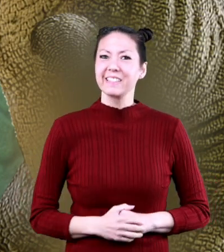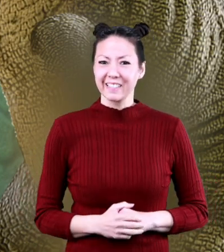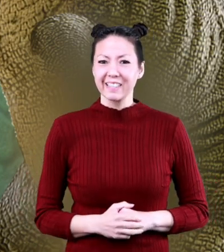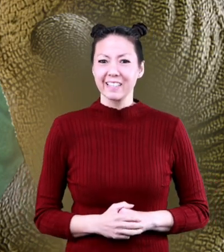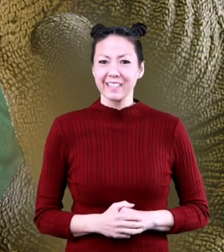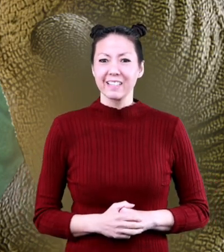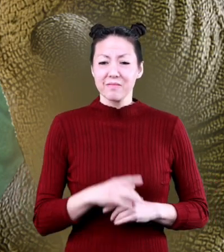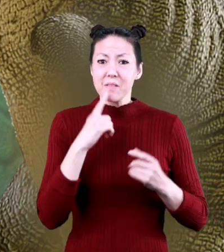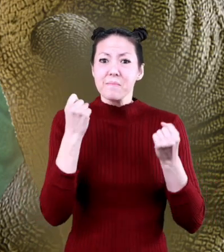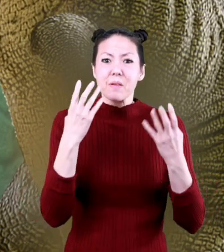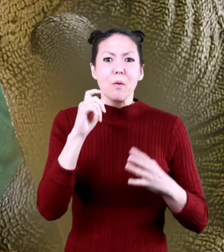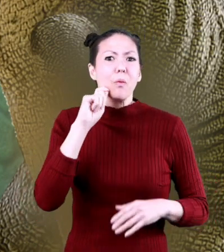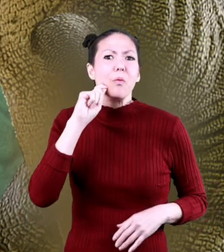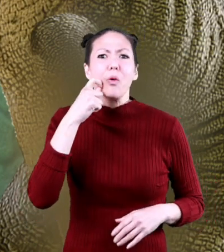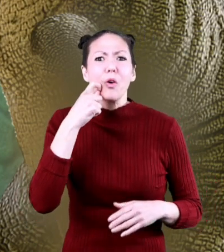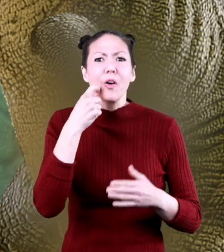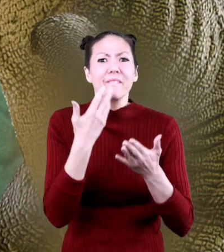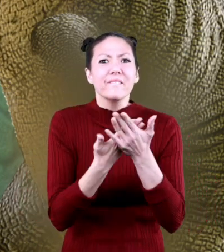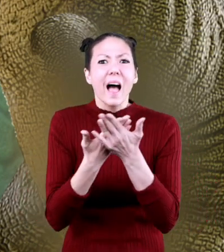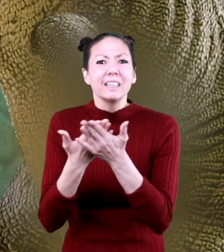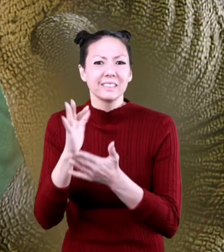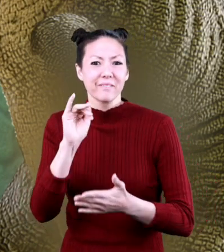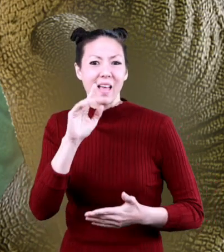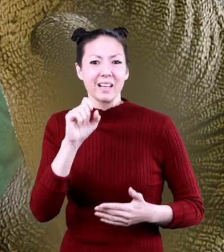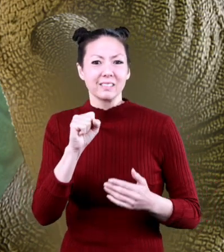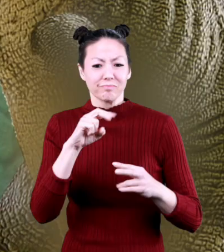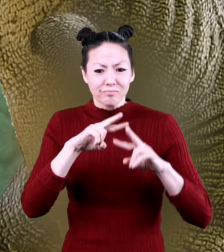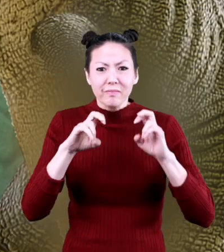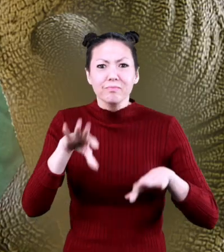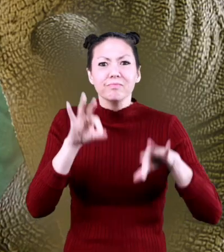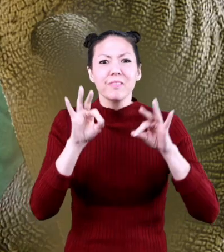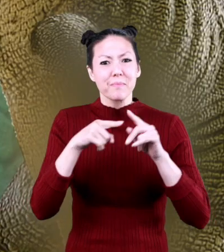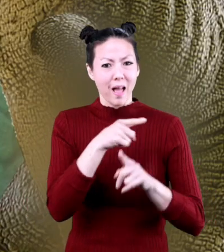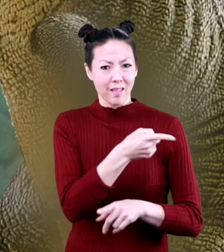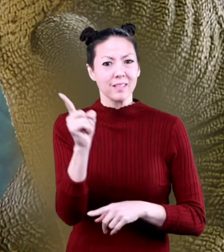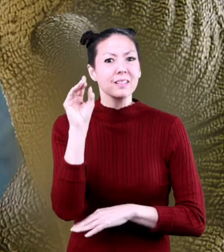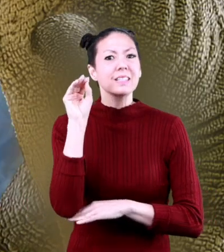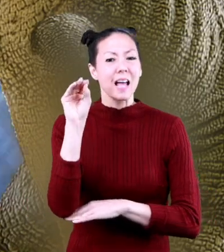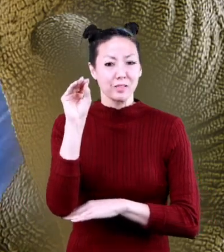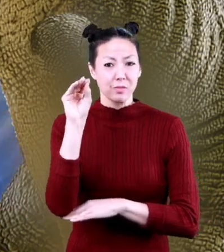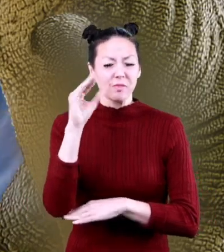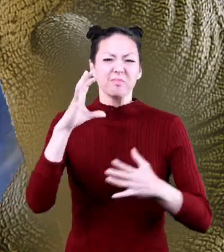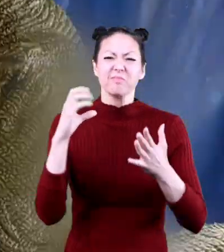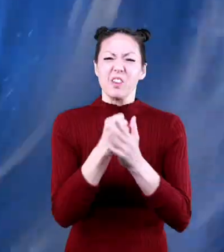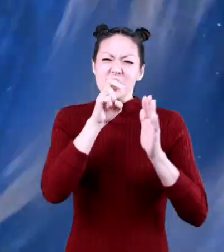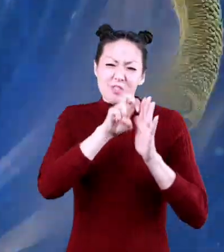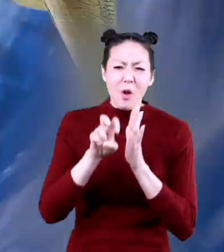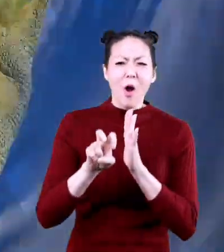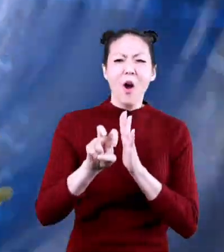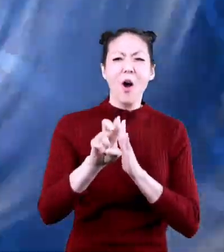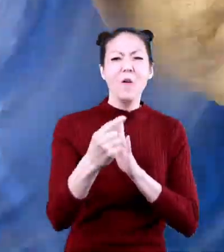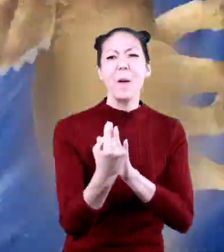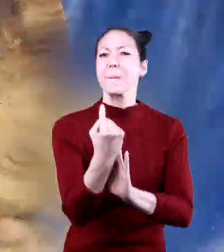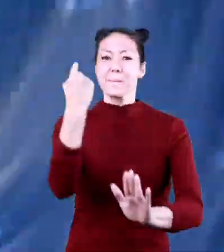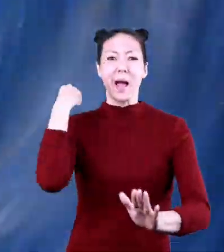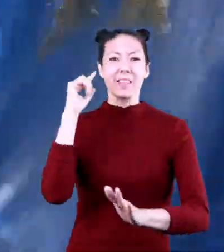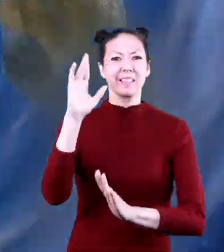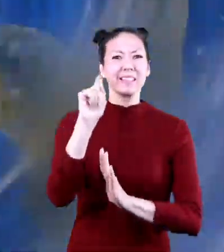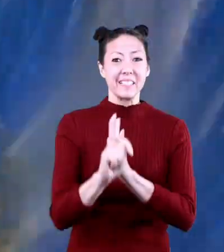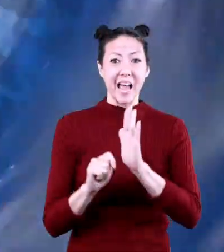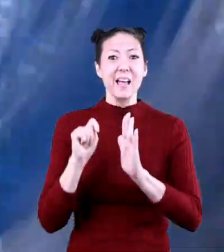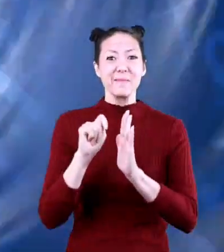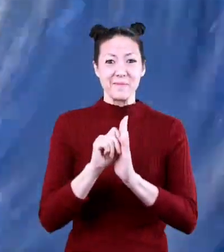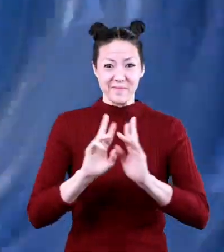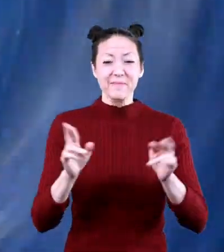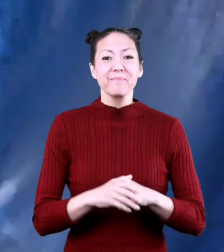there are lots of cool facts to discover about dinosaurs so let's take a journey back in time to learn